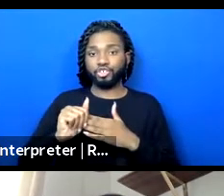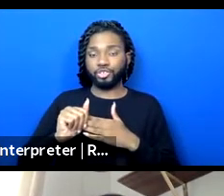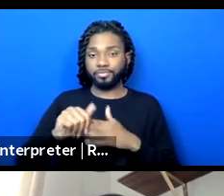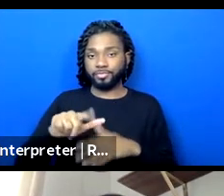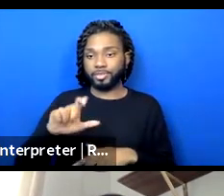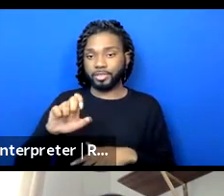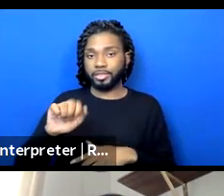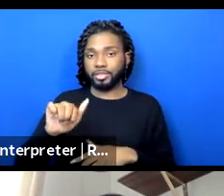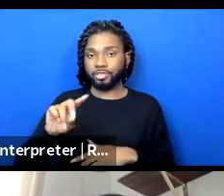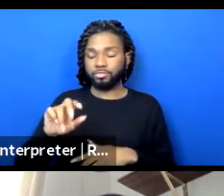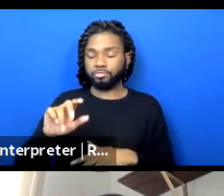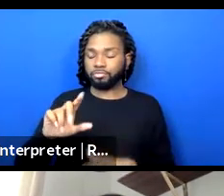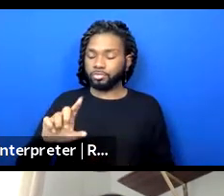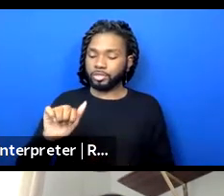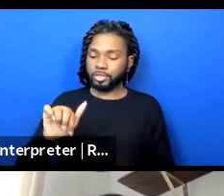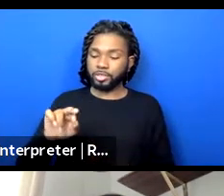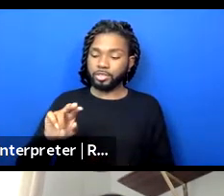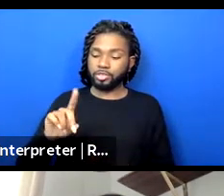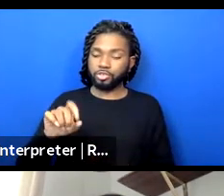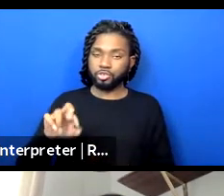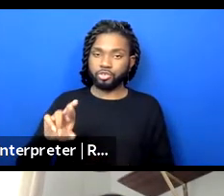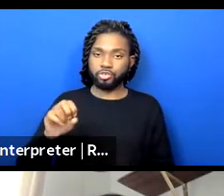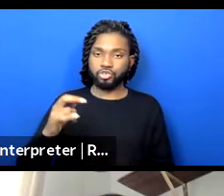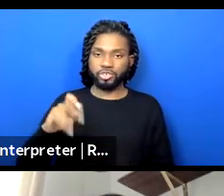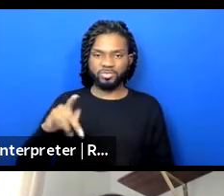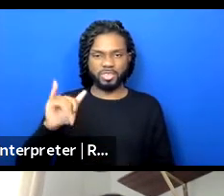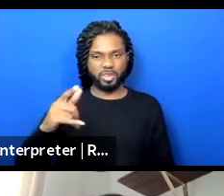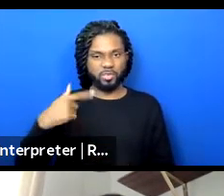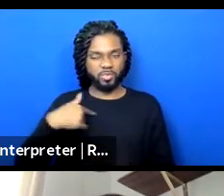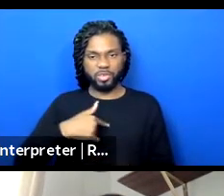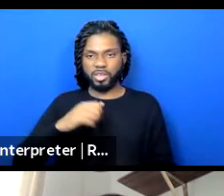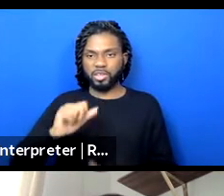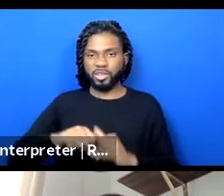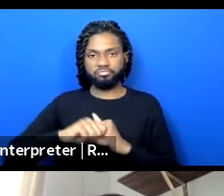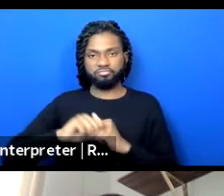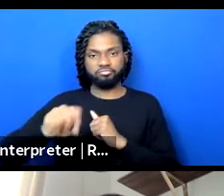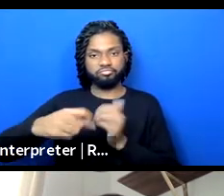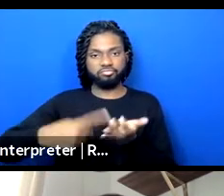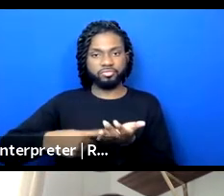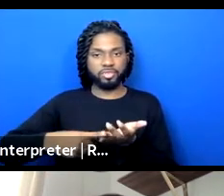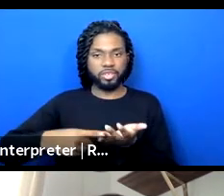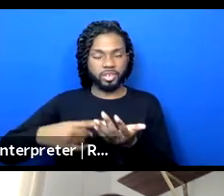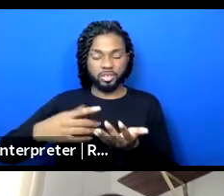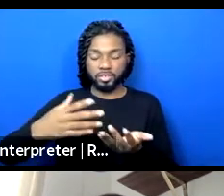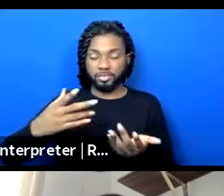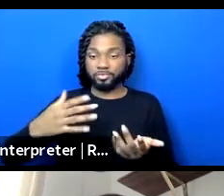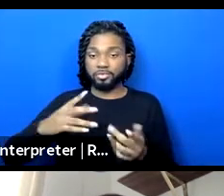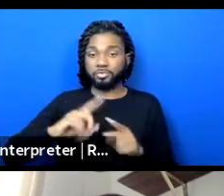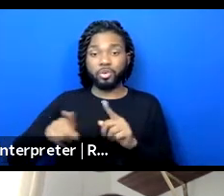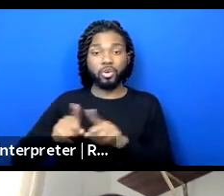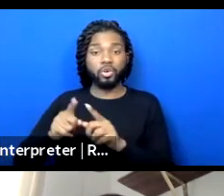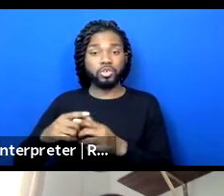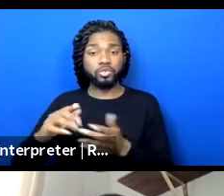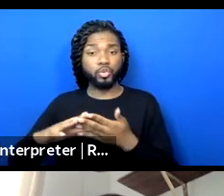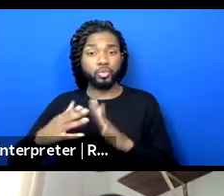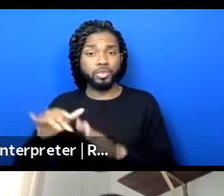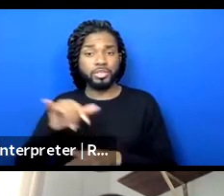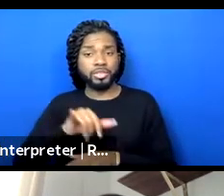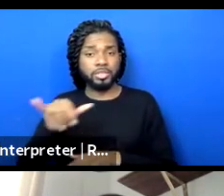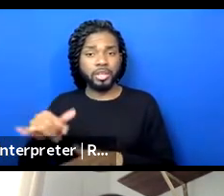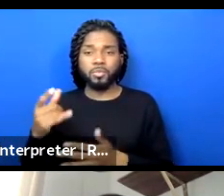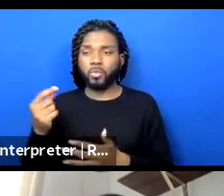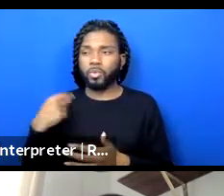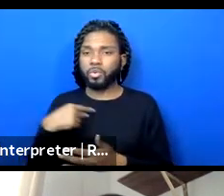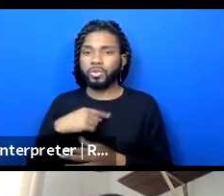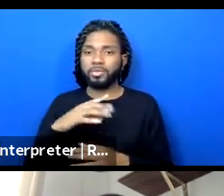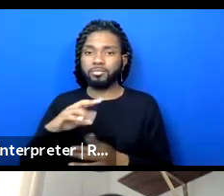days. Um, and what do we mean? It's like the same as we, as we talk about community. What do we mean when we say community? What do we really mean when